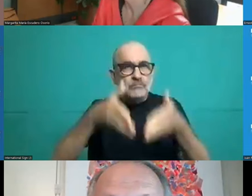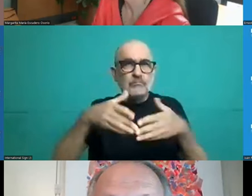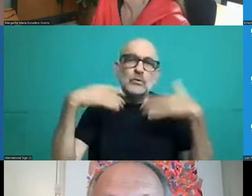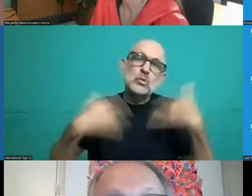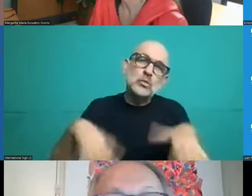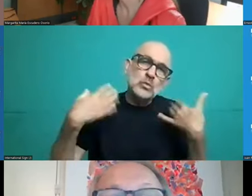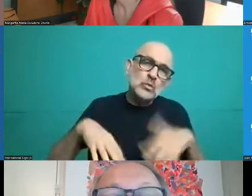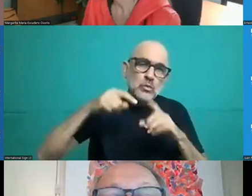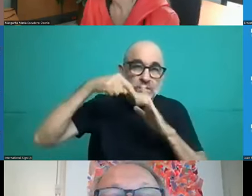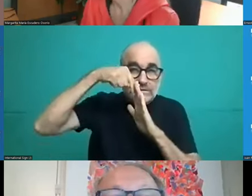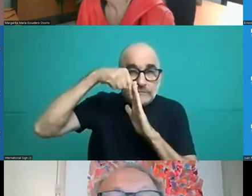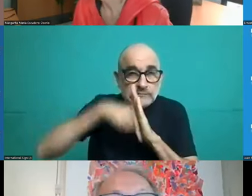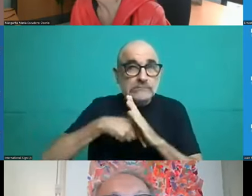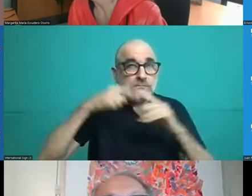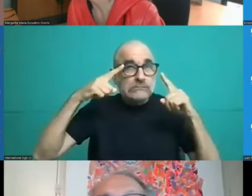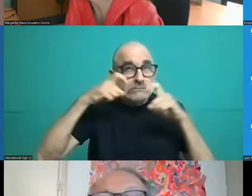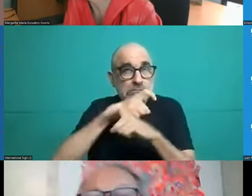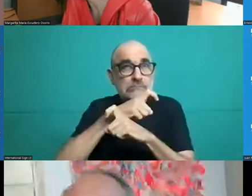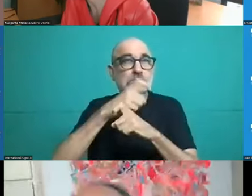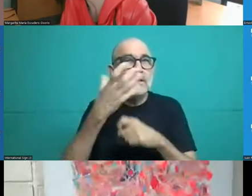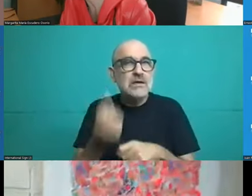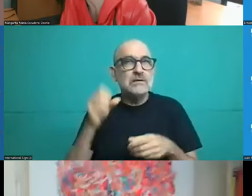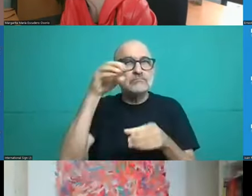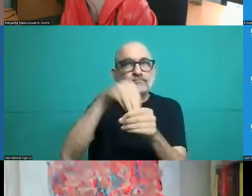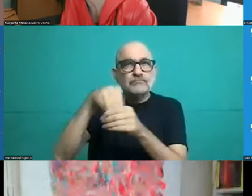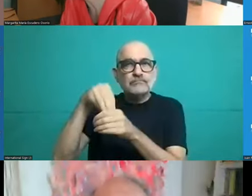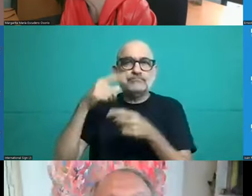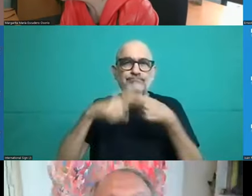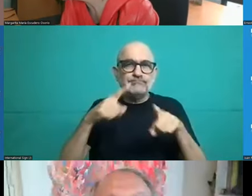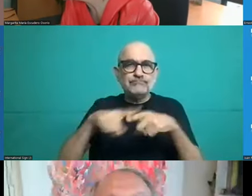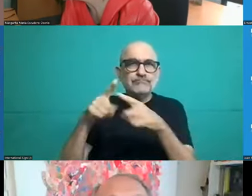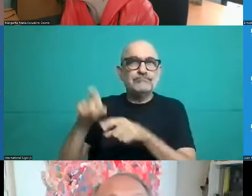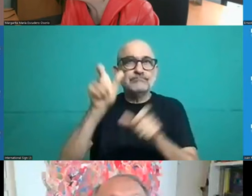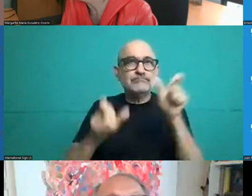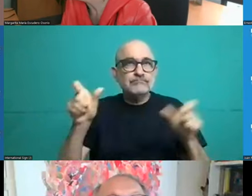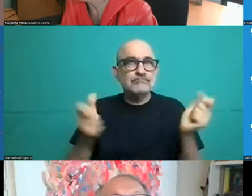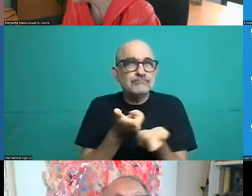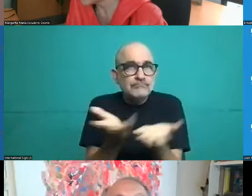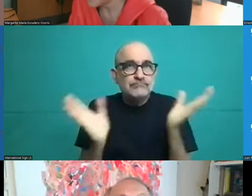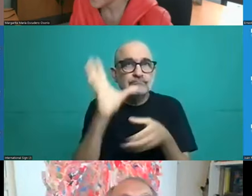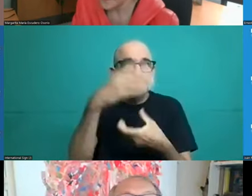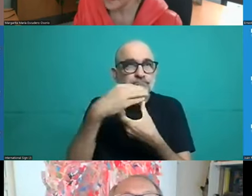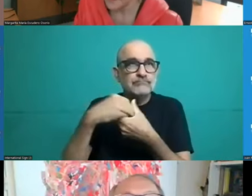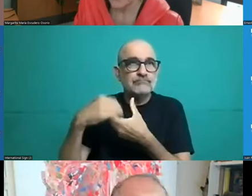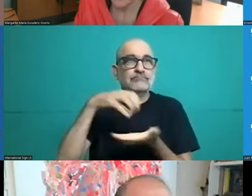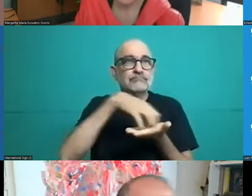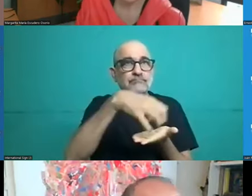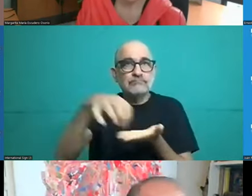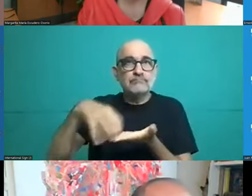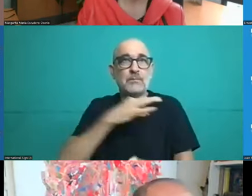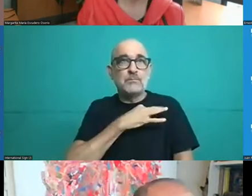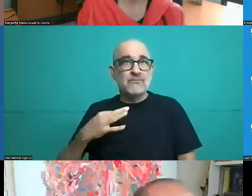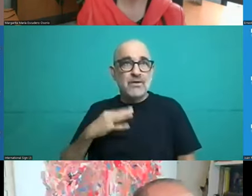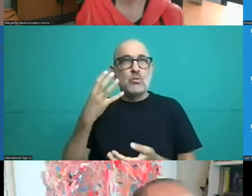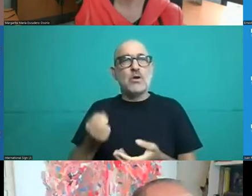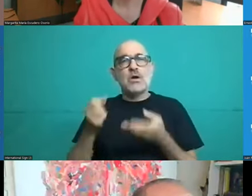several stakeholders and the participation of the private sector is significantly important